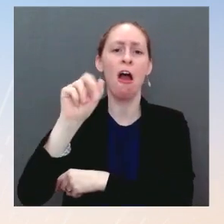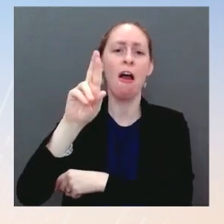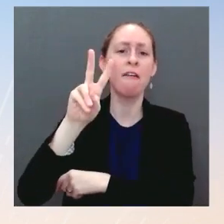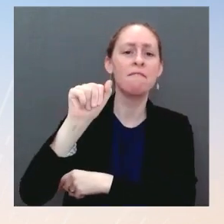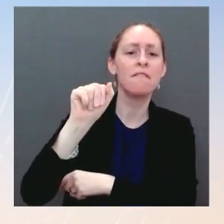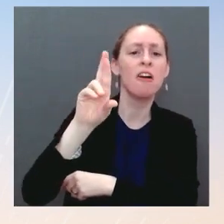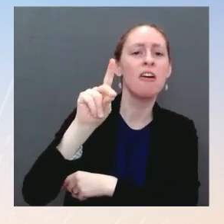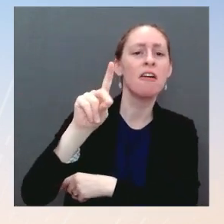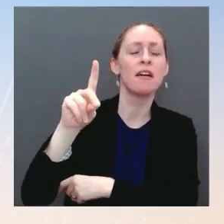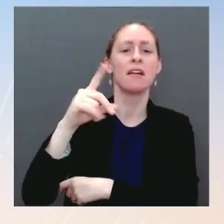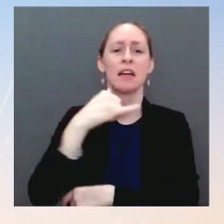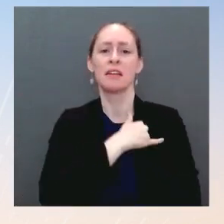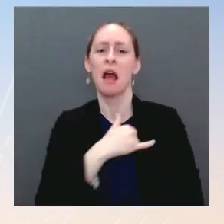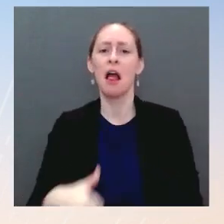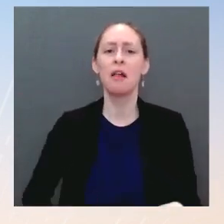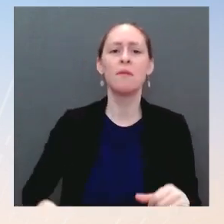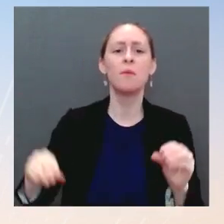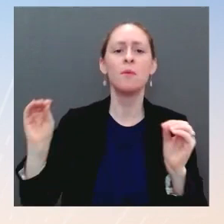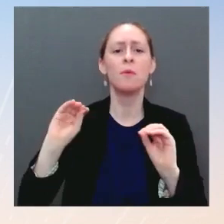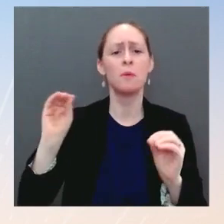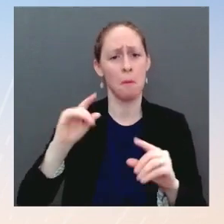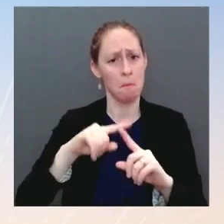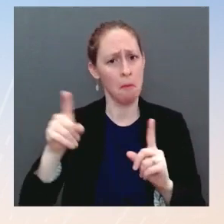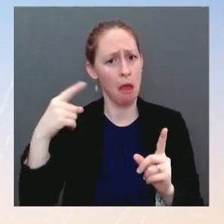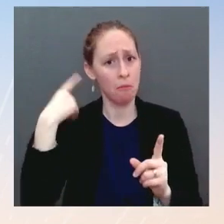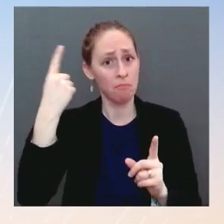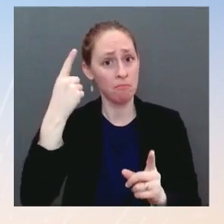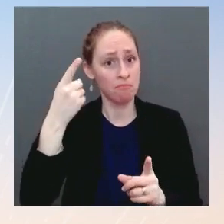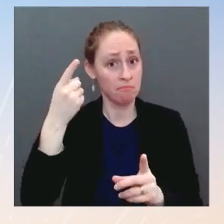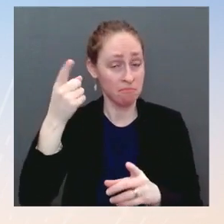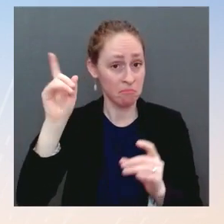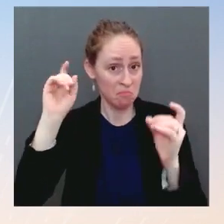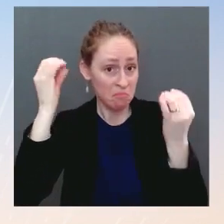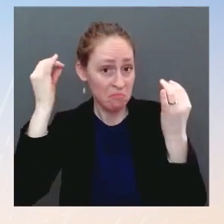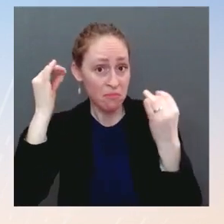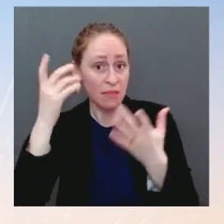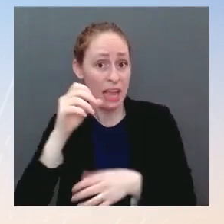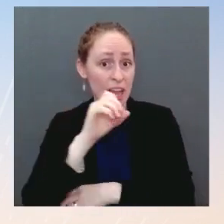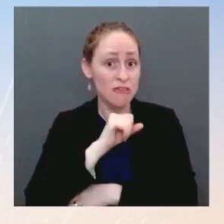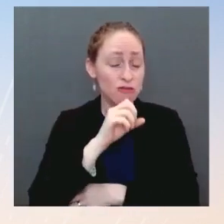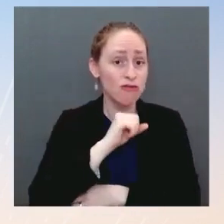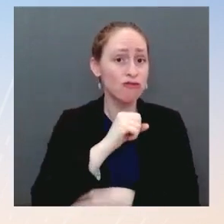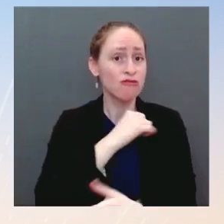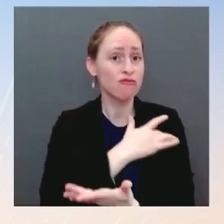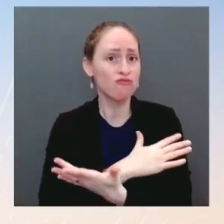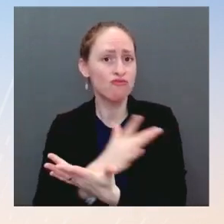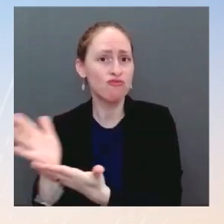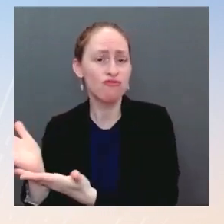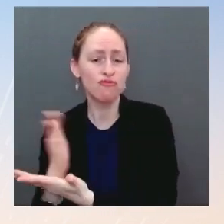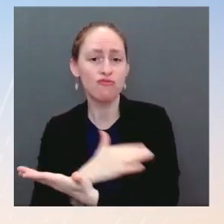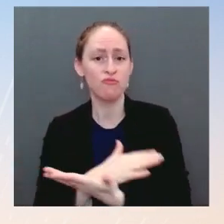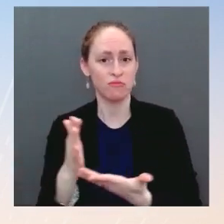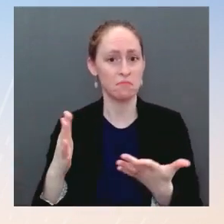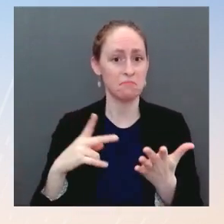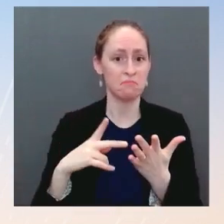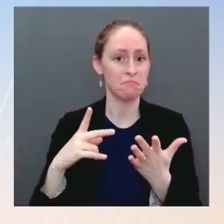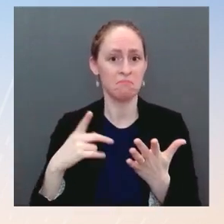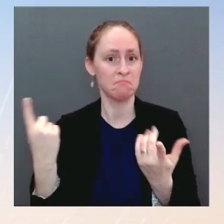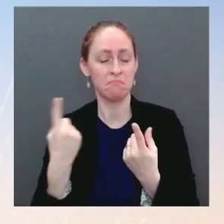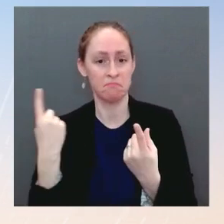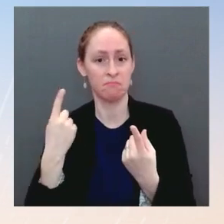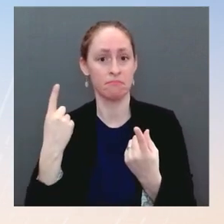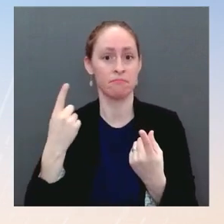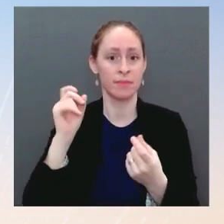And to what extent can you say sort of what fall apart he is looking at there? Ms. I can't give you any specifics on the age, but I will tell you